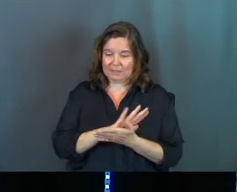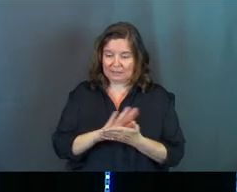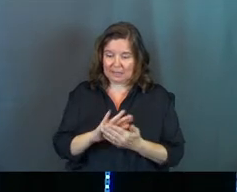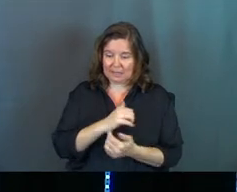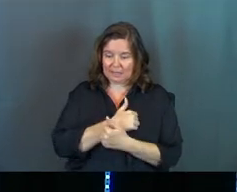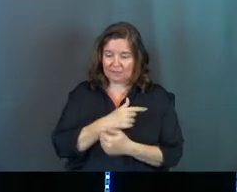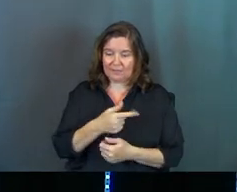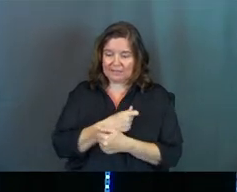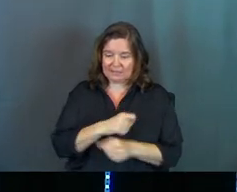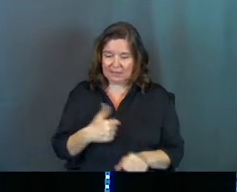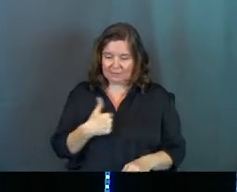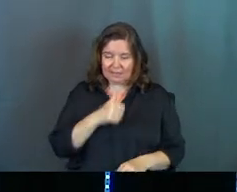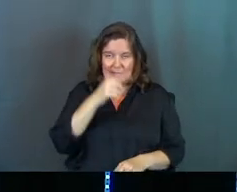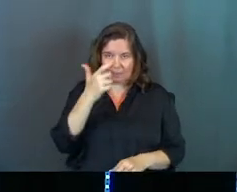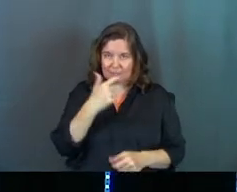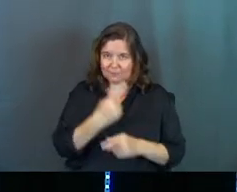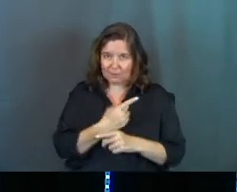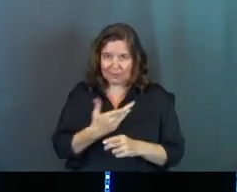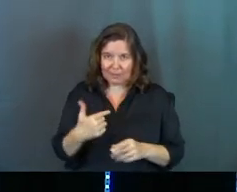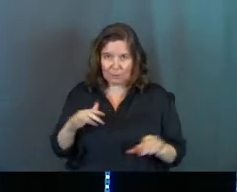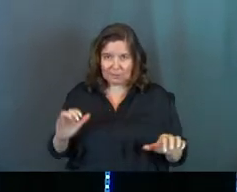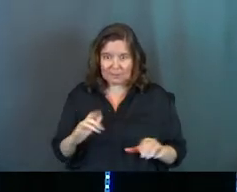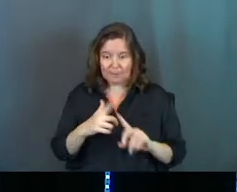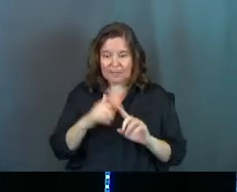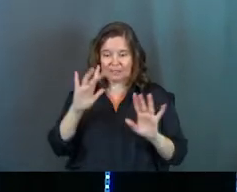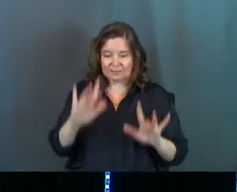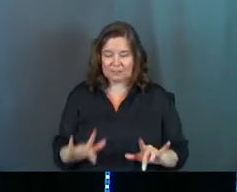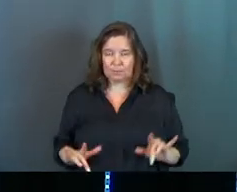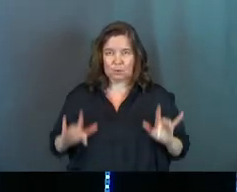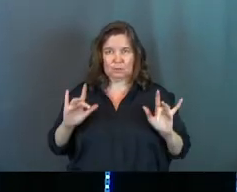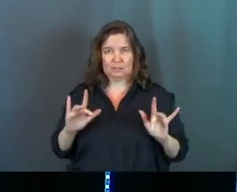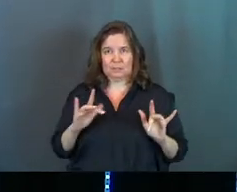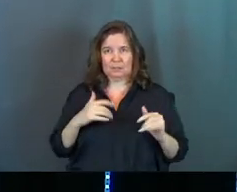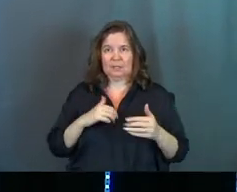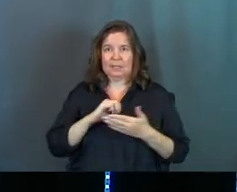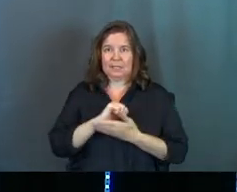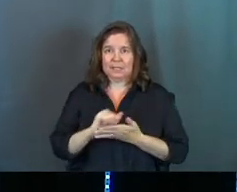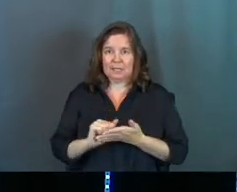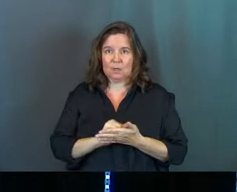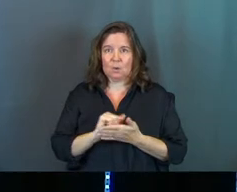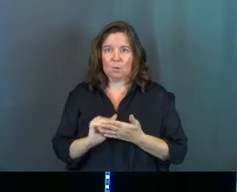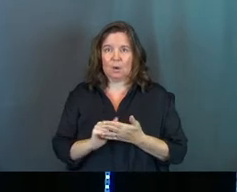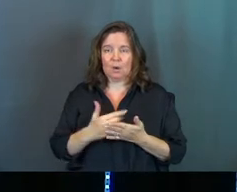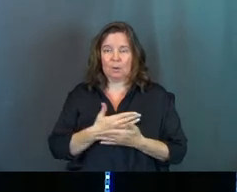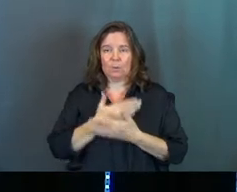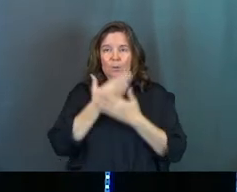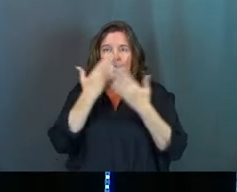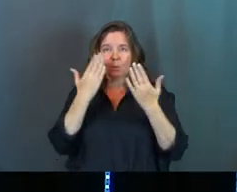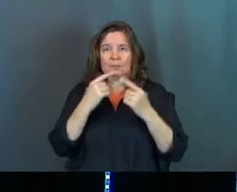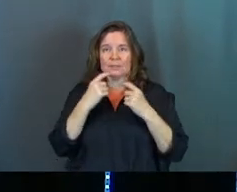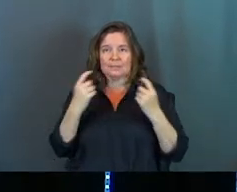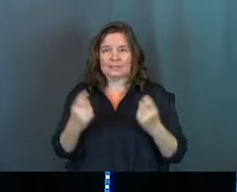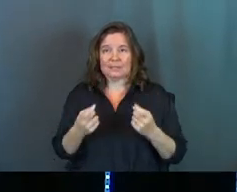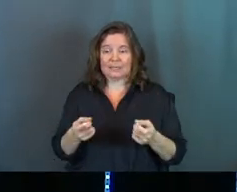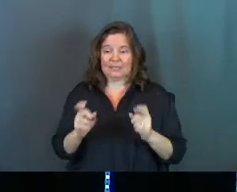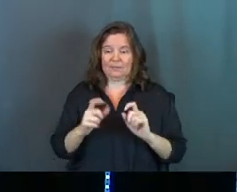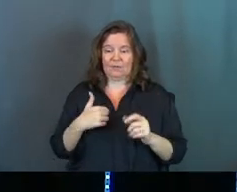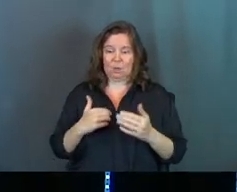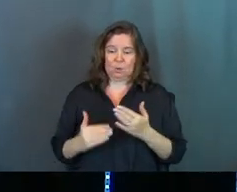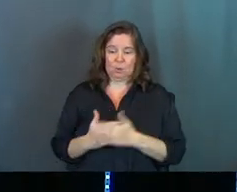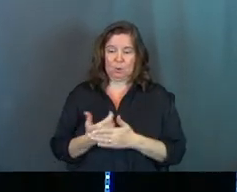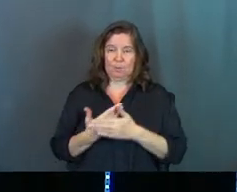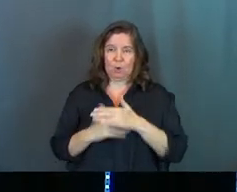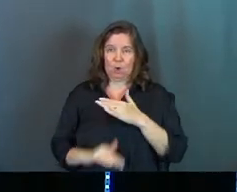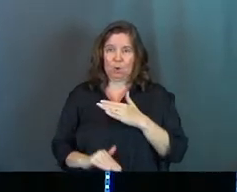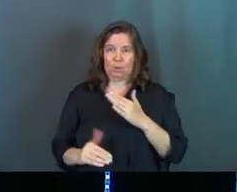because of the righteous things we had done, but because of his mercy. He washed our, he washed away our sins, giving us a new birth and new